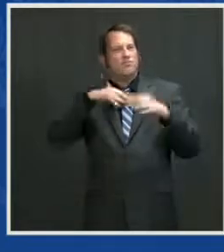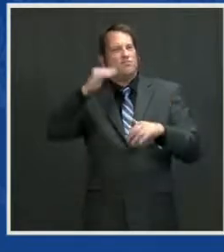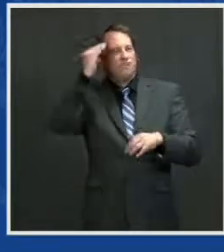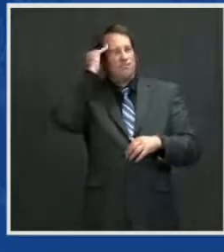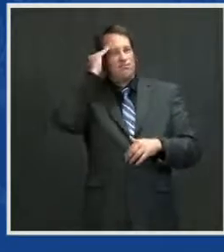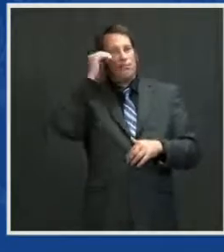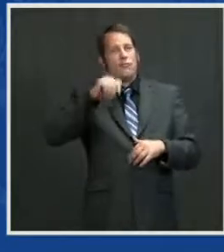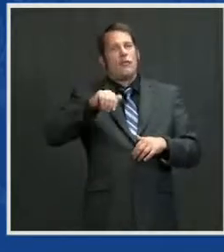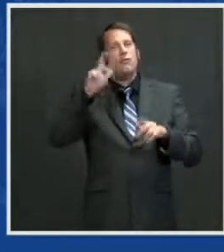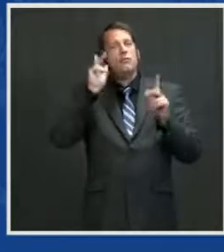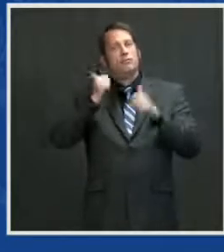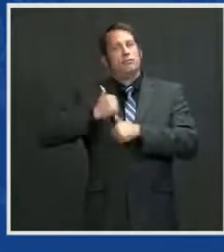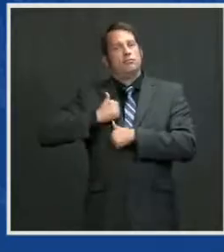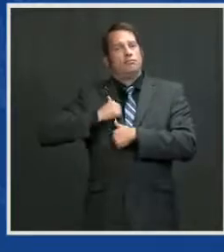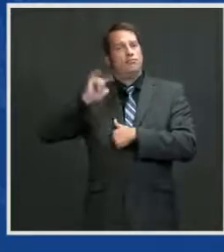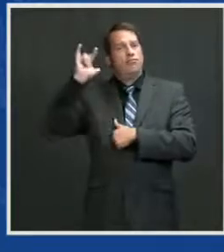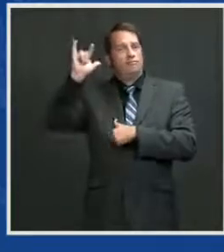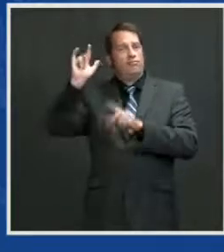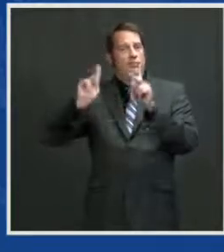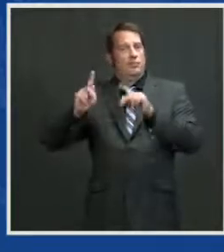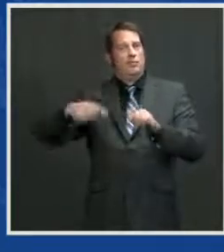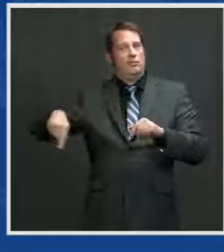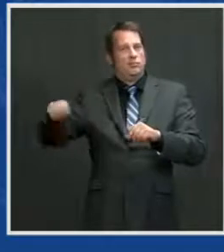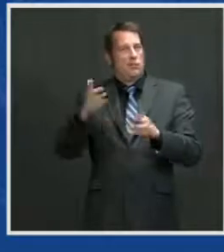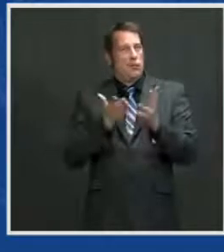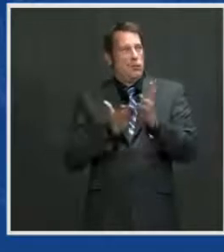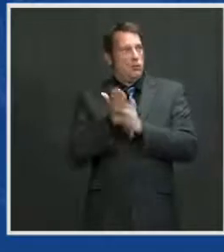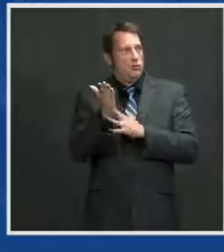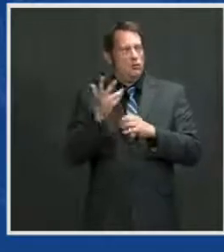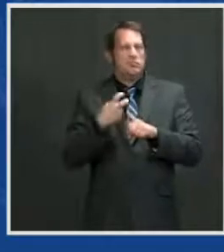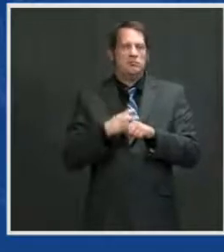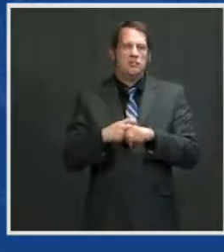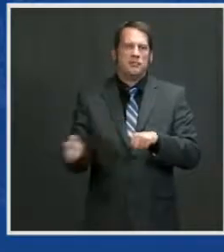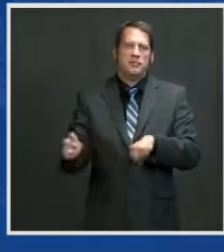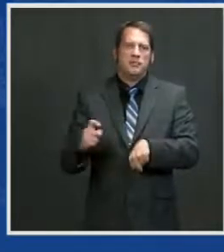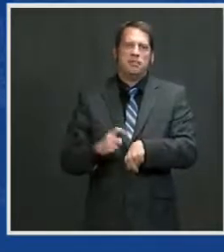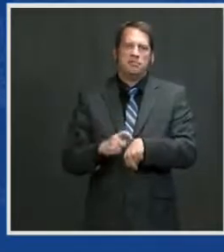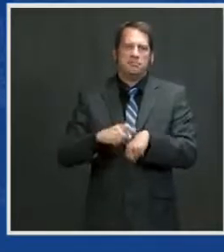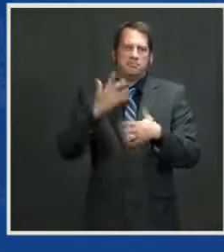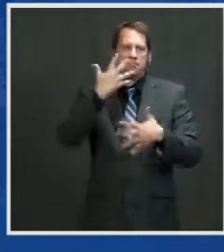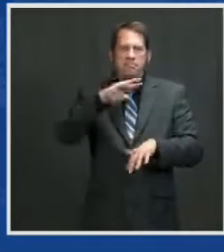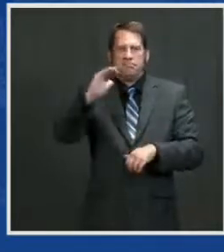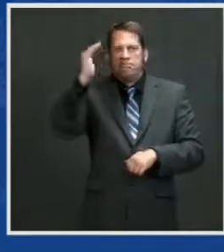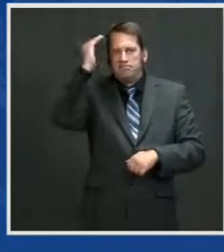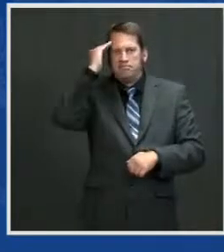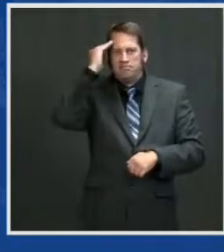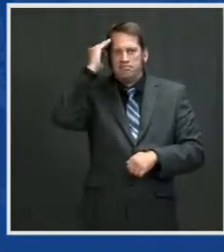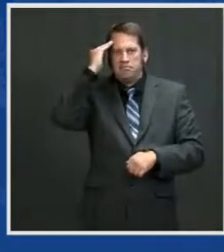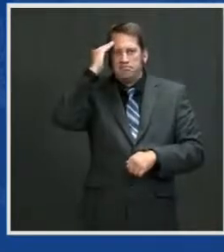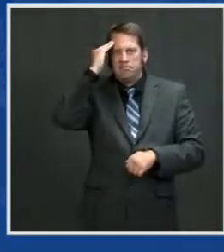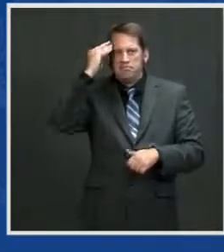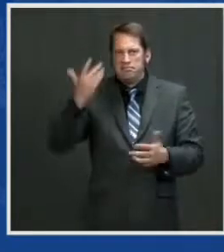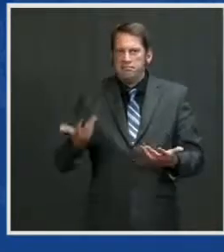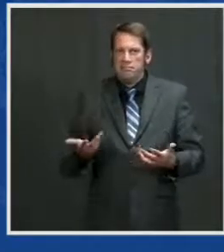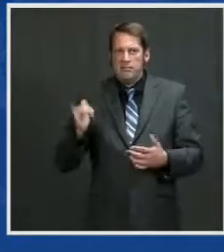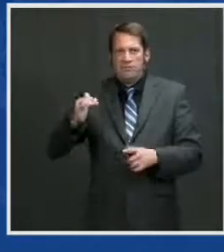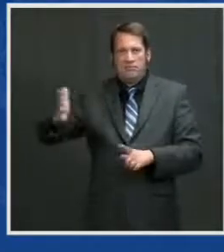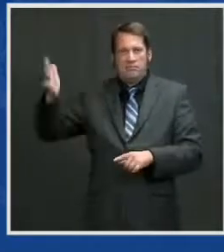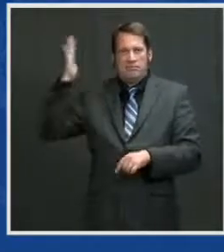the Bloody 100th. The Bloody 100th. So let me hear it for the 100th Air